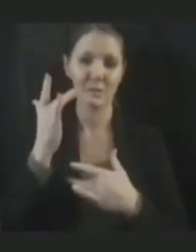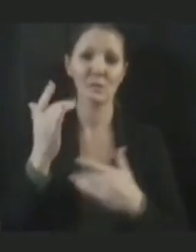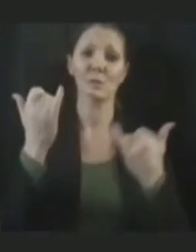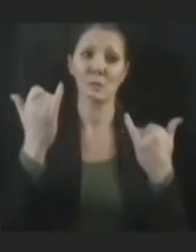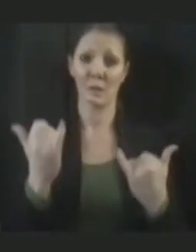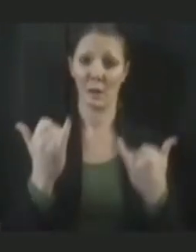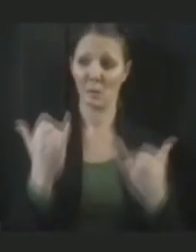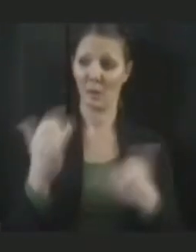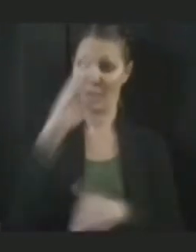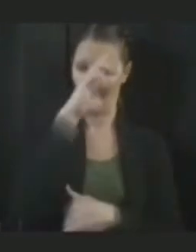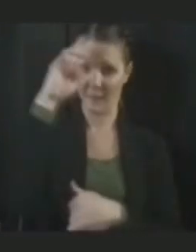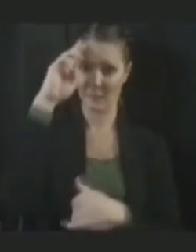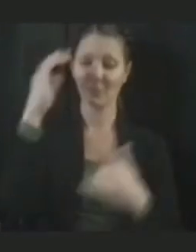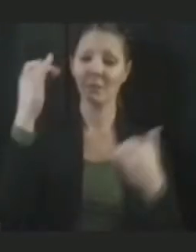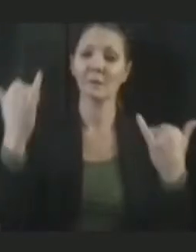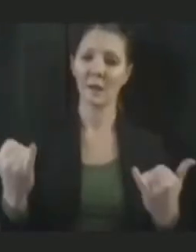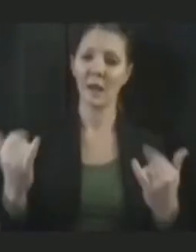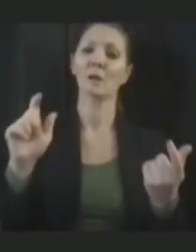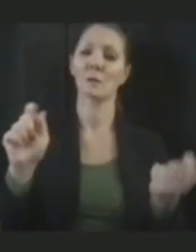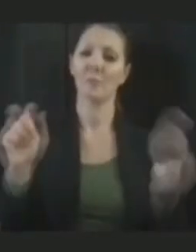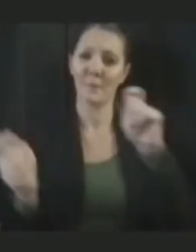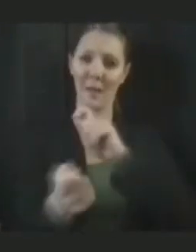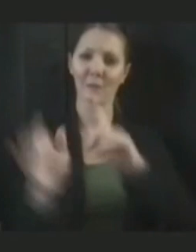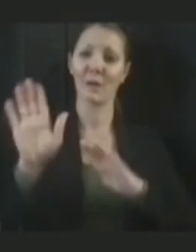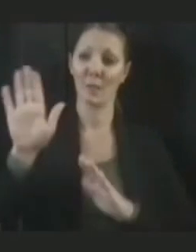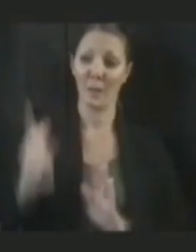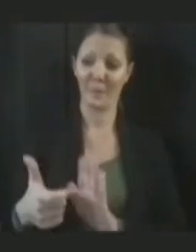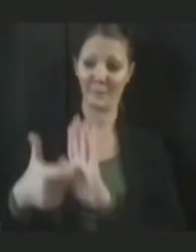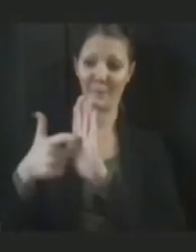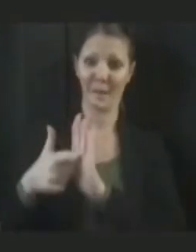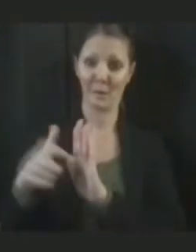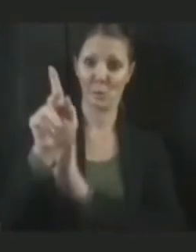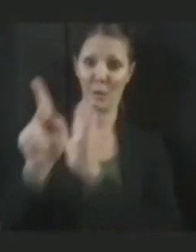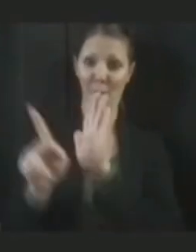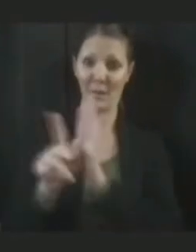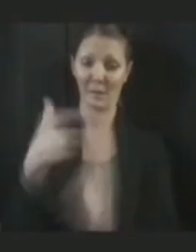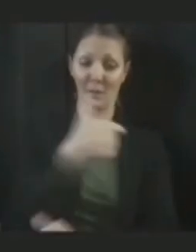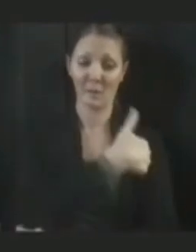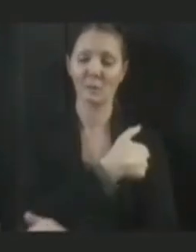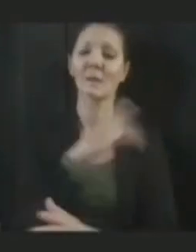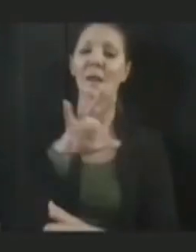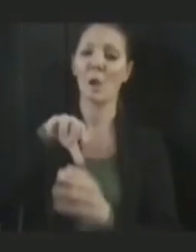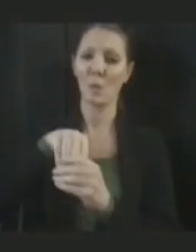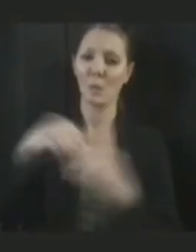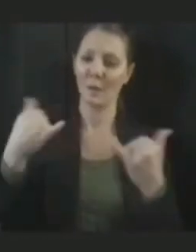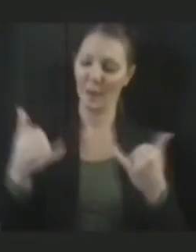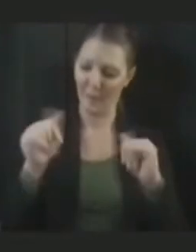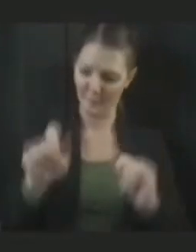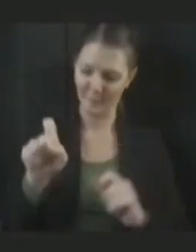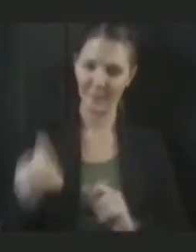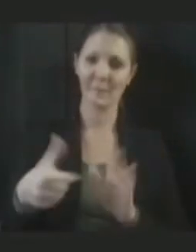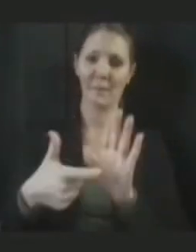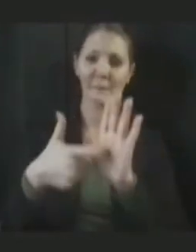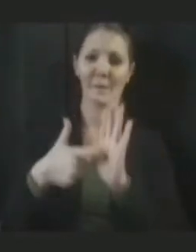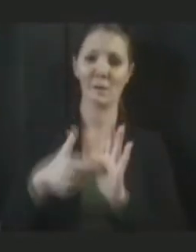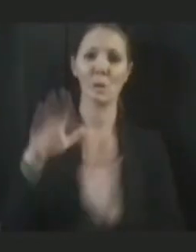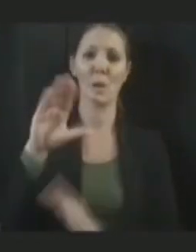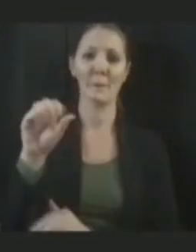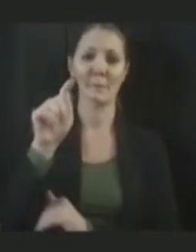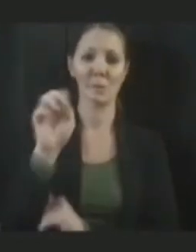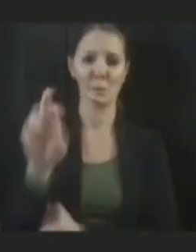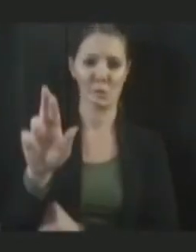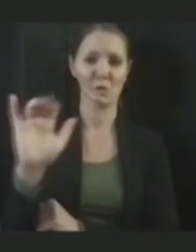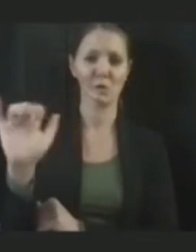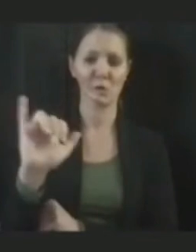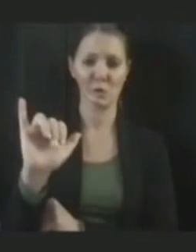today modified their mandatory vaccination policy to include boosters, which we will begin to roll out.